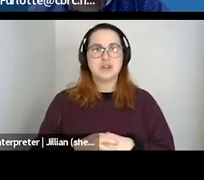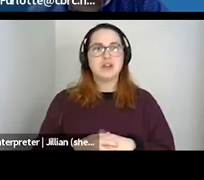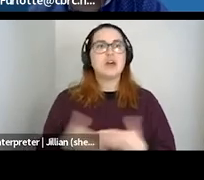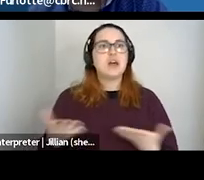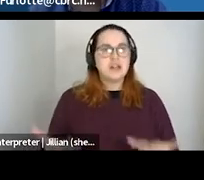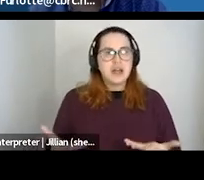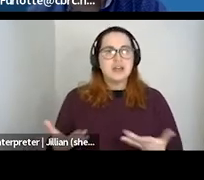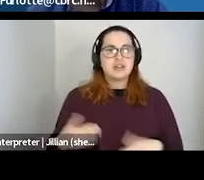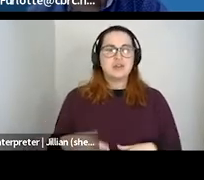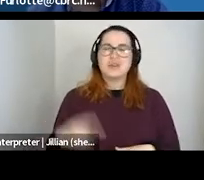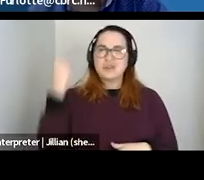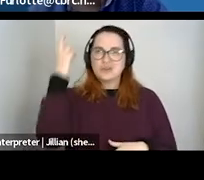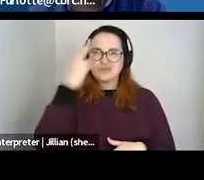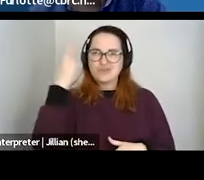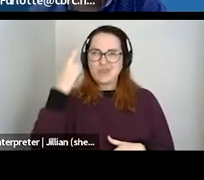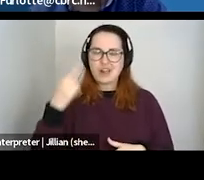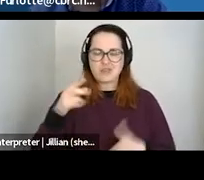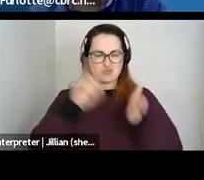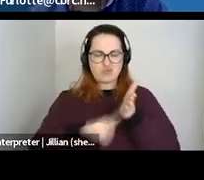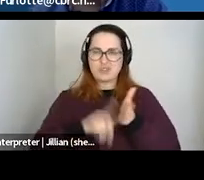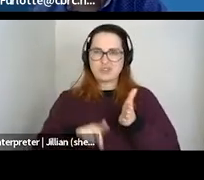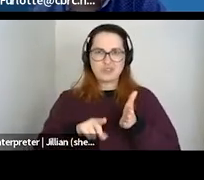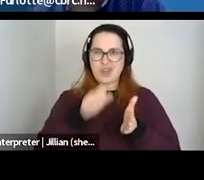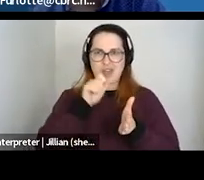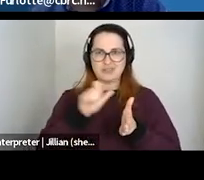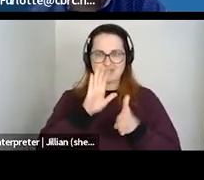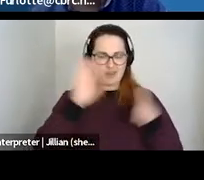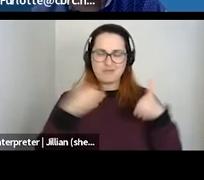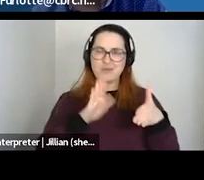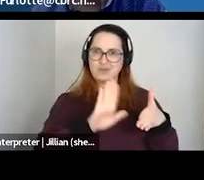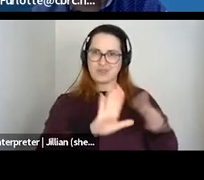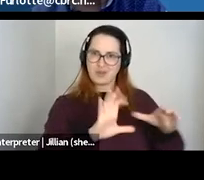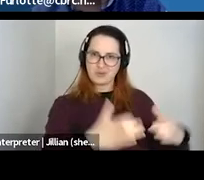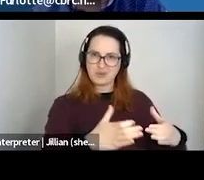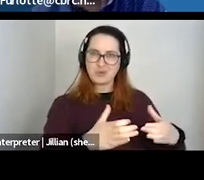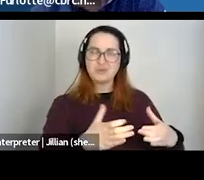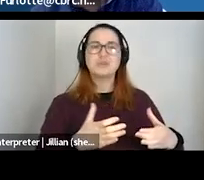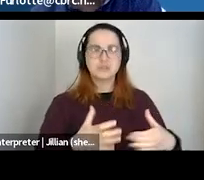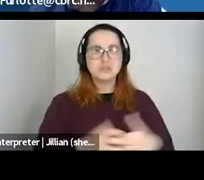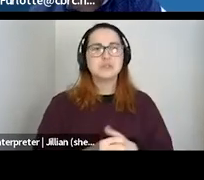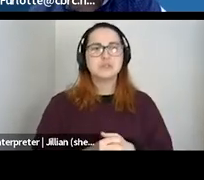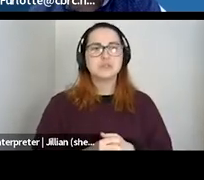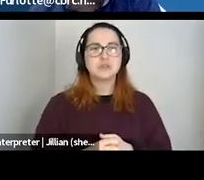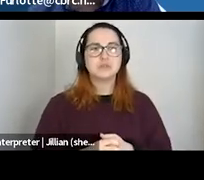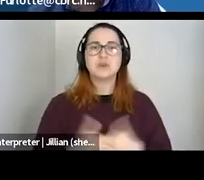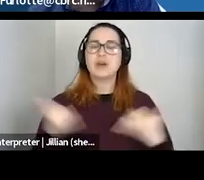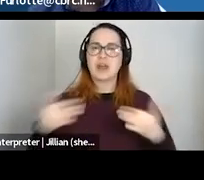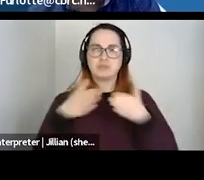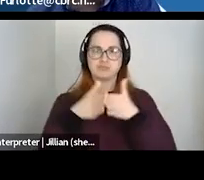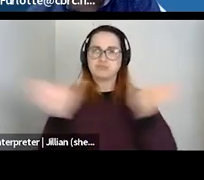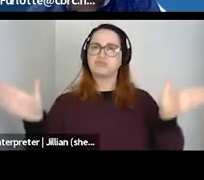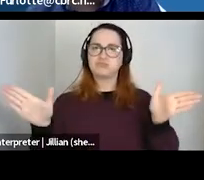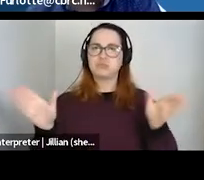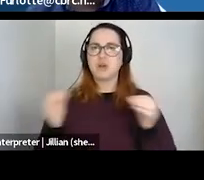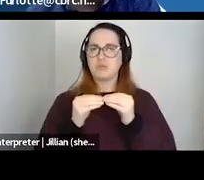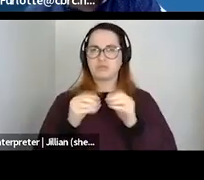to them instead of with them, by them, or for them. We've expanded beyond that to better represent the broader 2SLGBTQIA plus